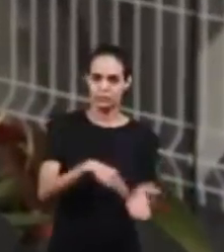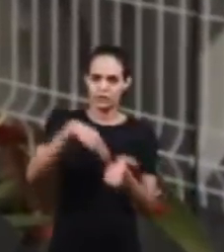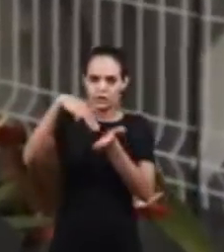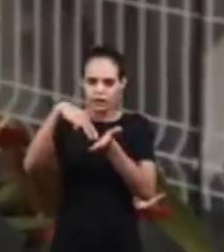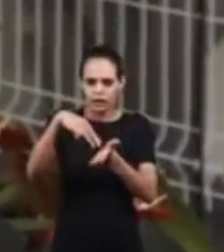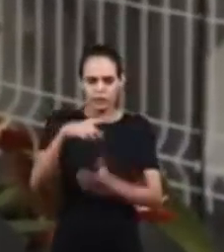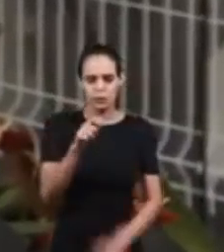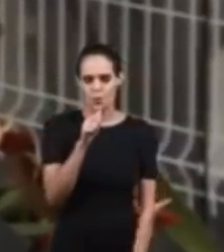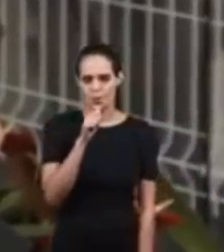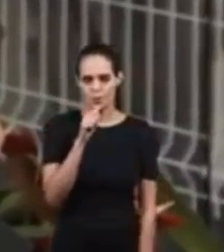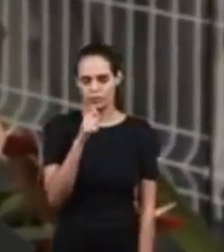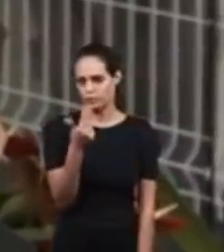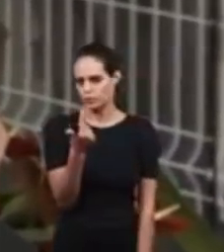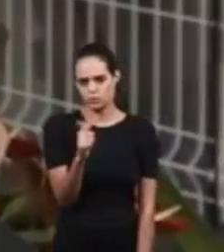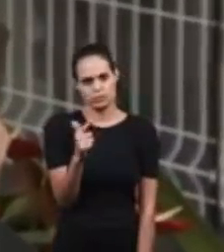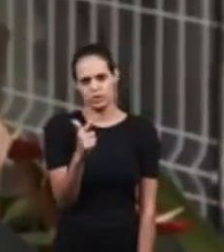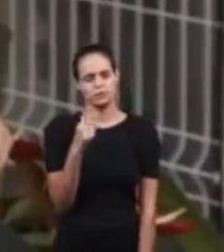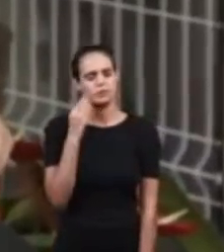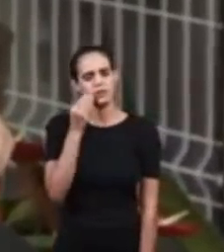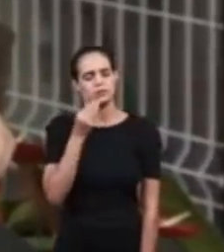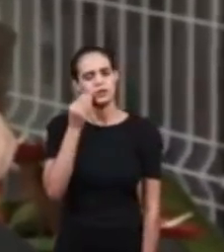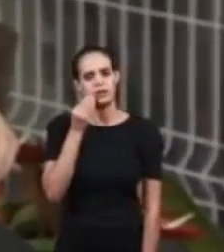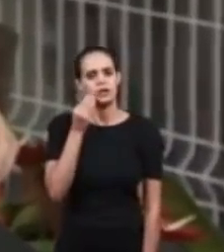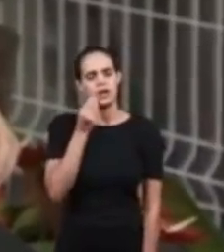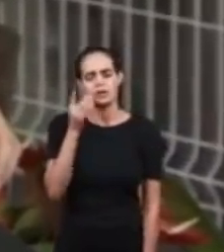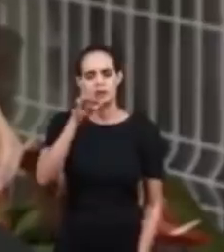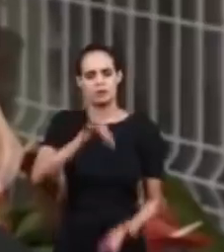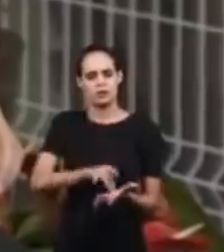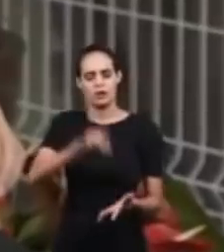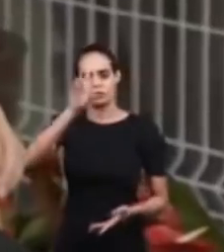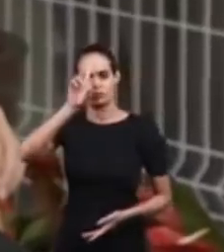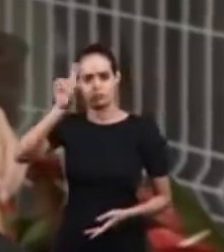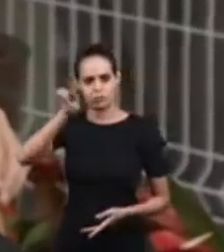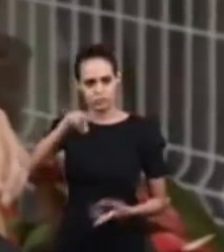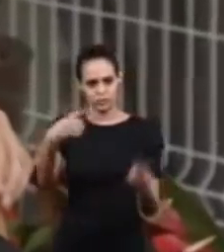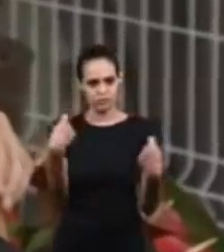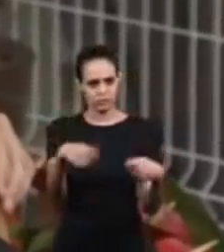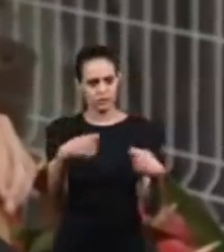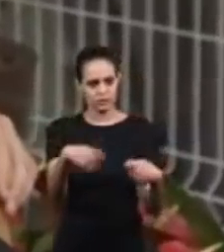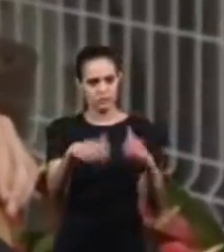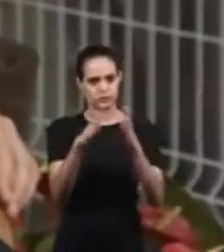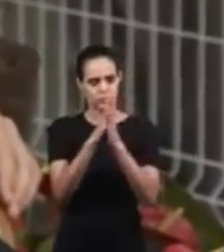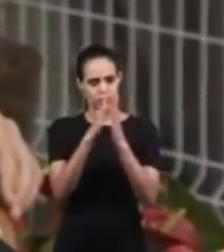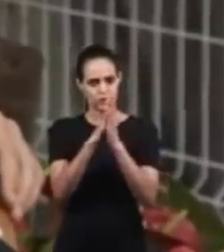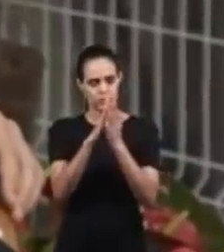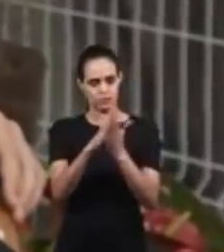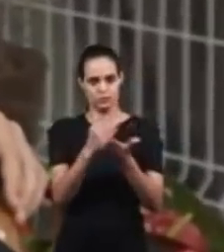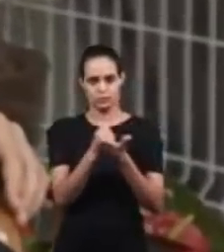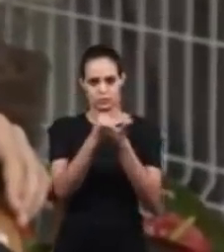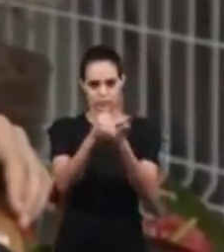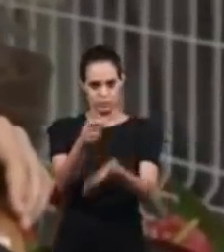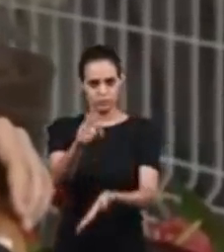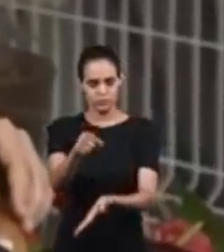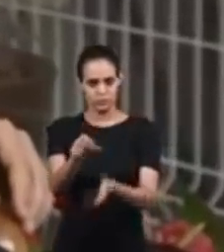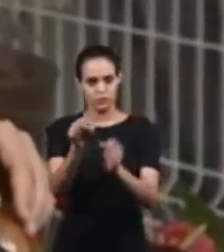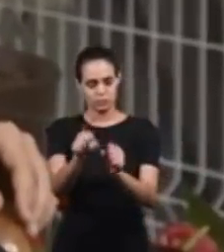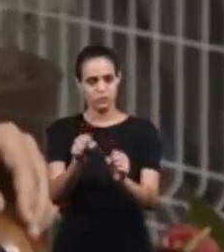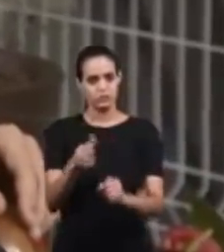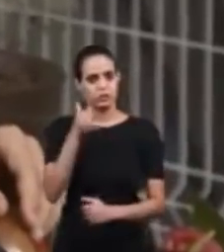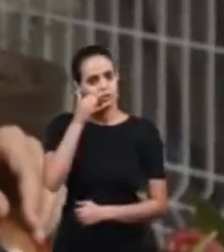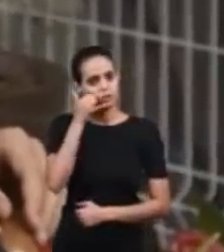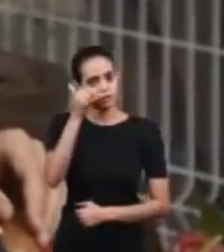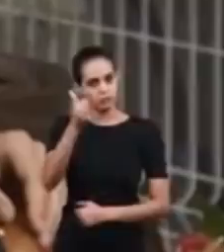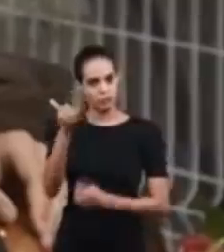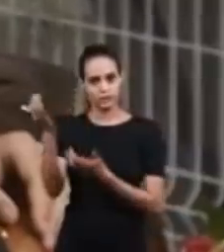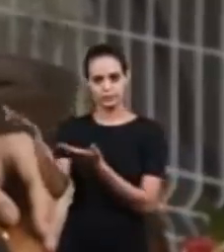Maybe you haven't had a true experience with God yet And in need of prayer or even an assistance? If that's the case, you may